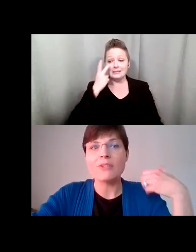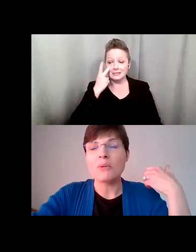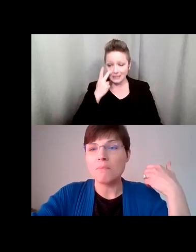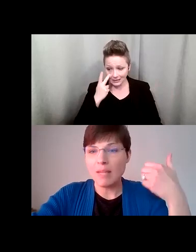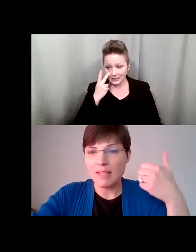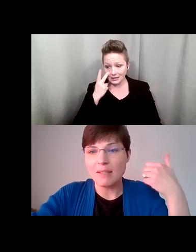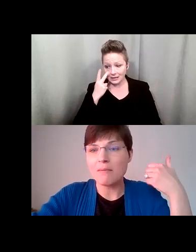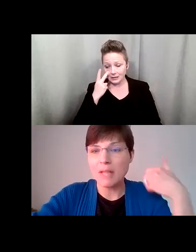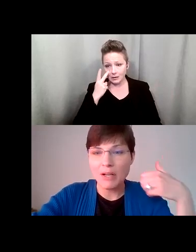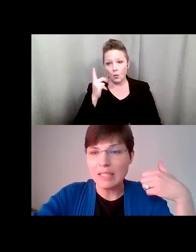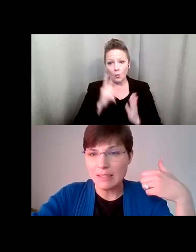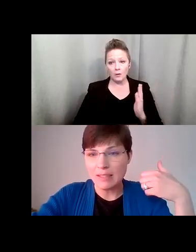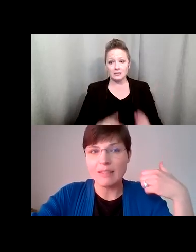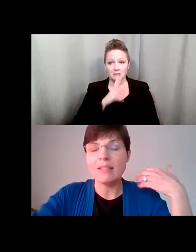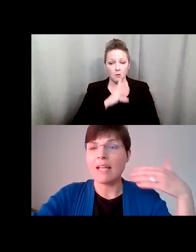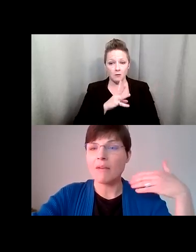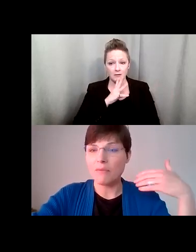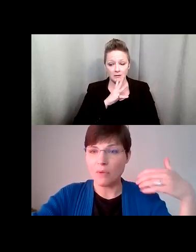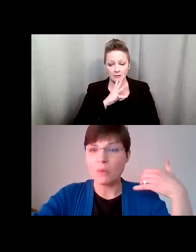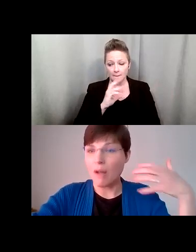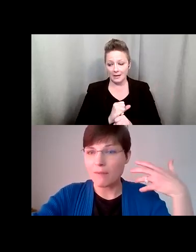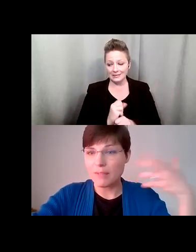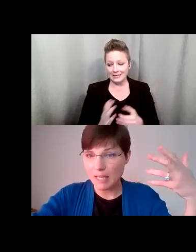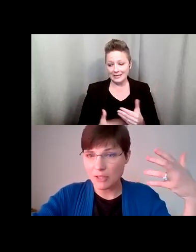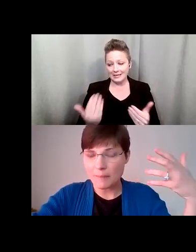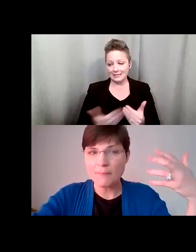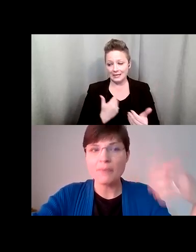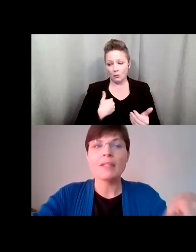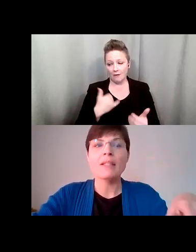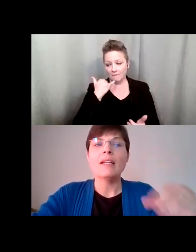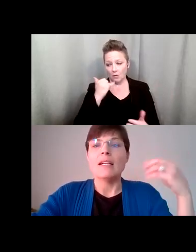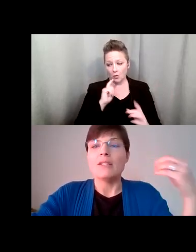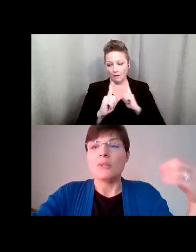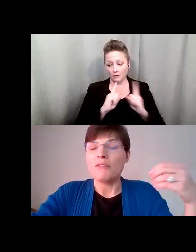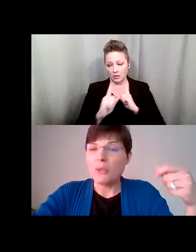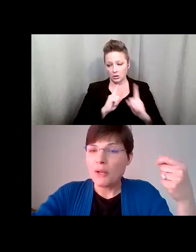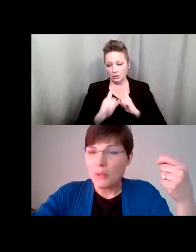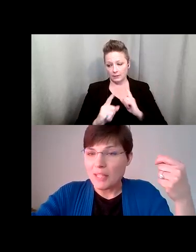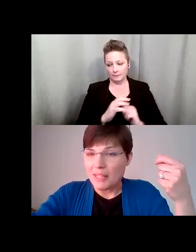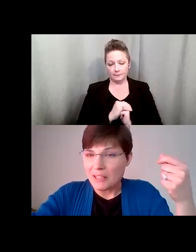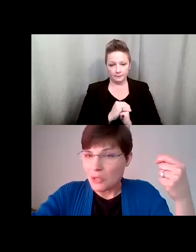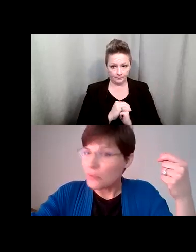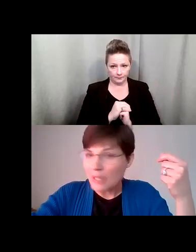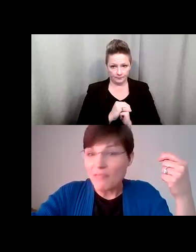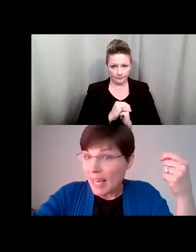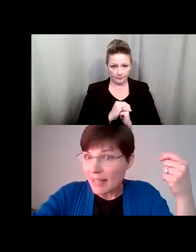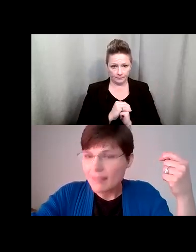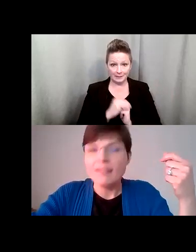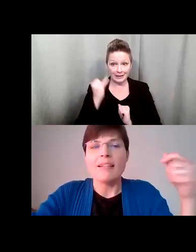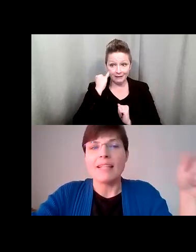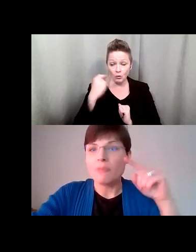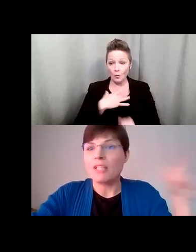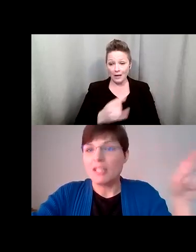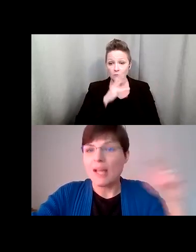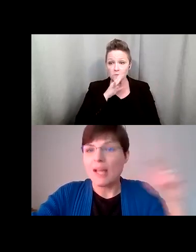So it makes it very easy to have a phone conversation. So if you're one of those that likes to talk really fast,